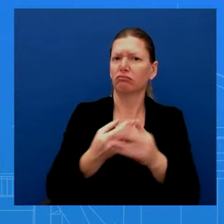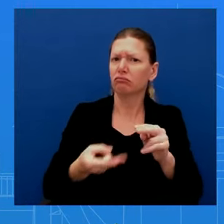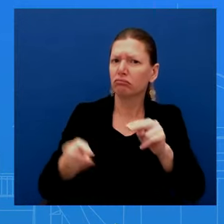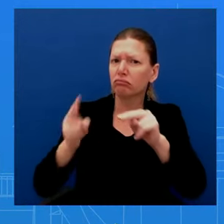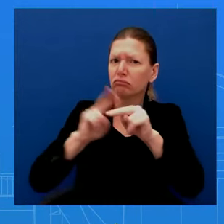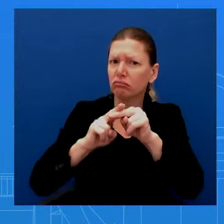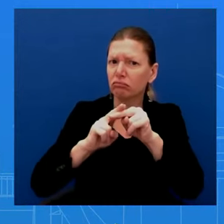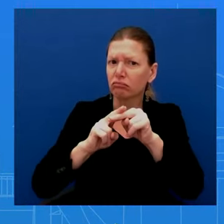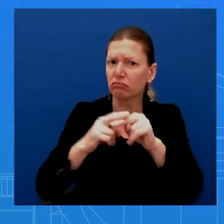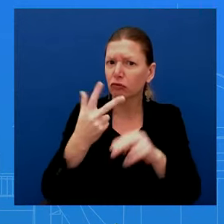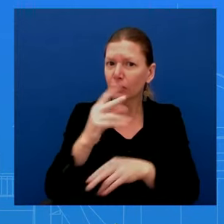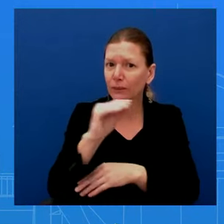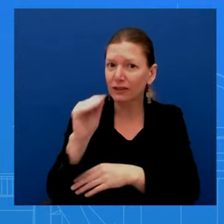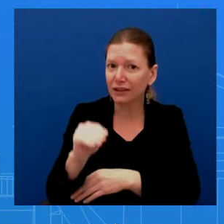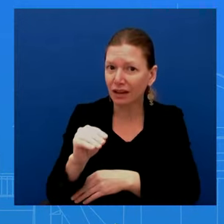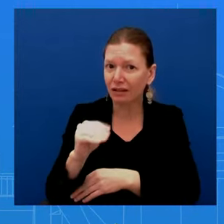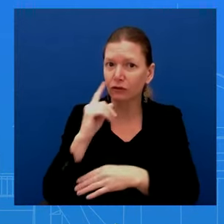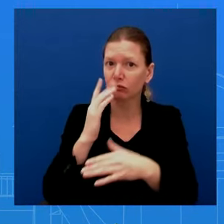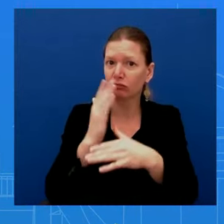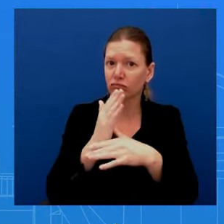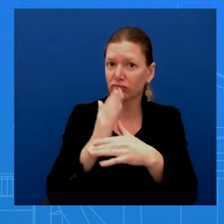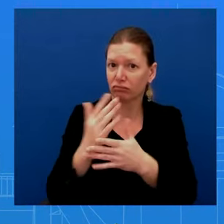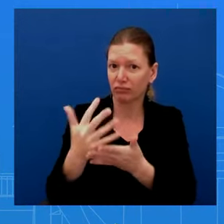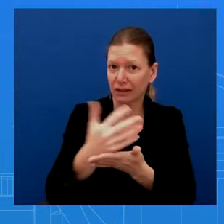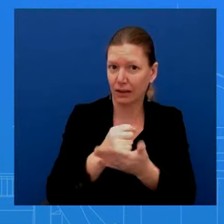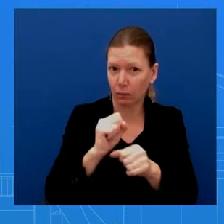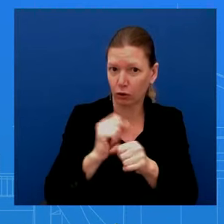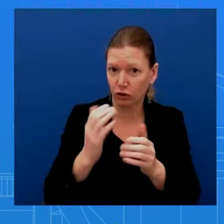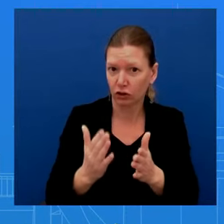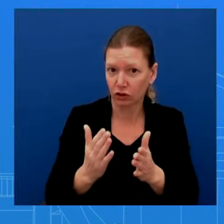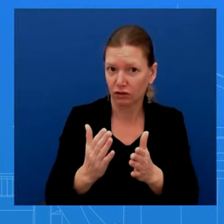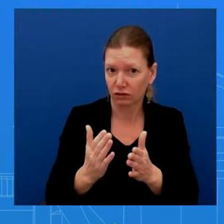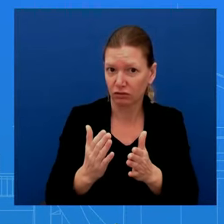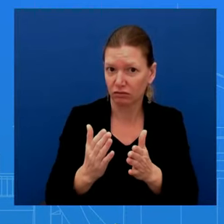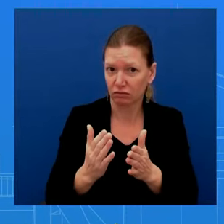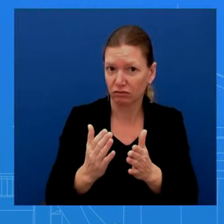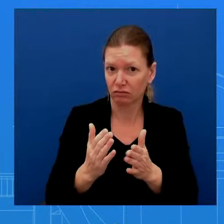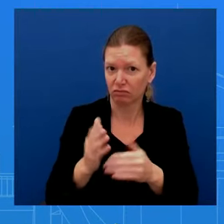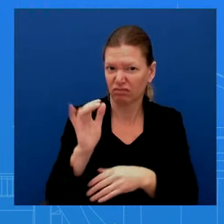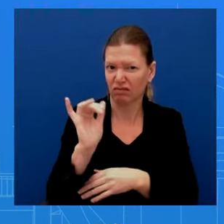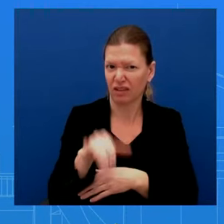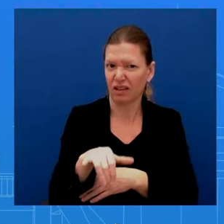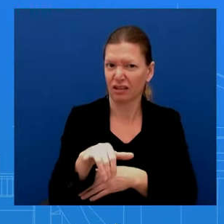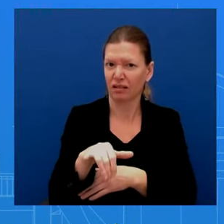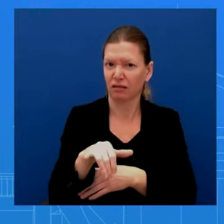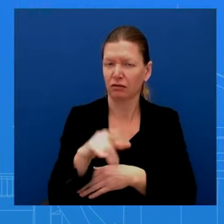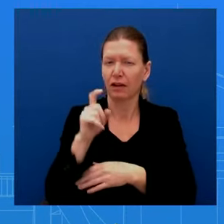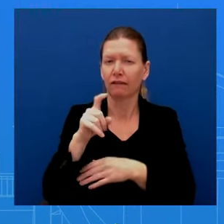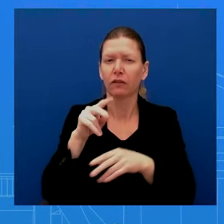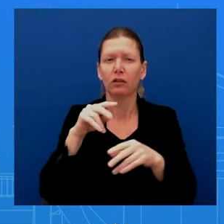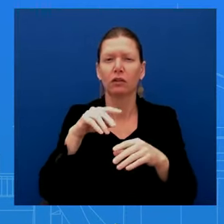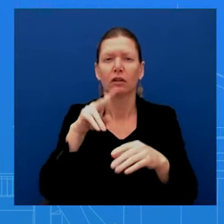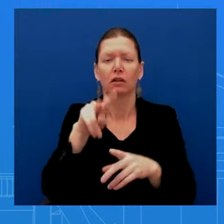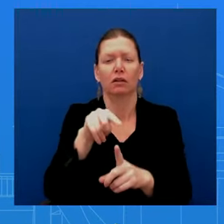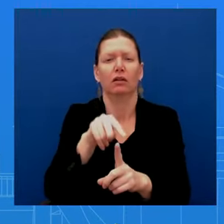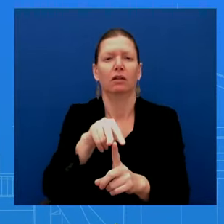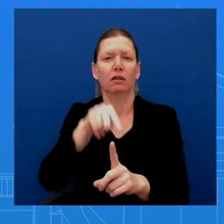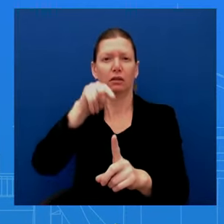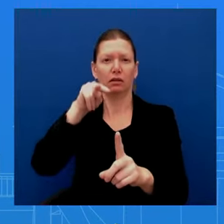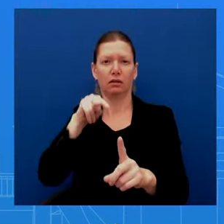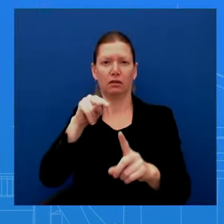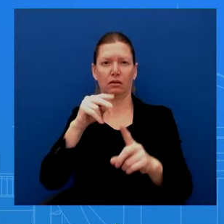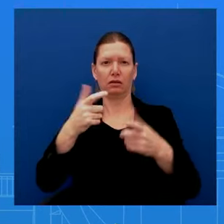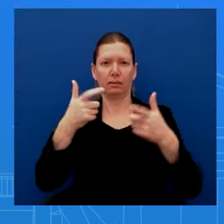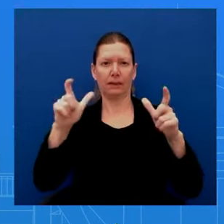look at overall purchasing power, people can buy as much as they could pre-pandemic and they've got $1